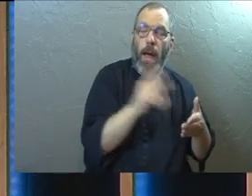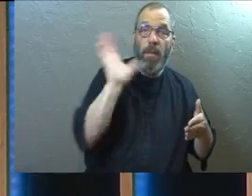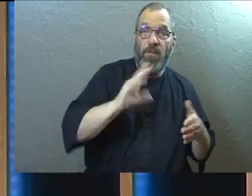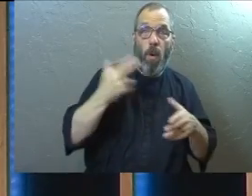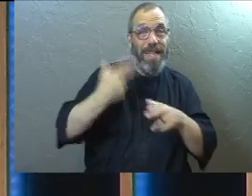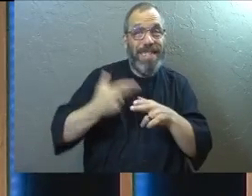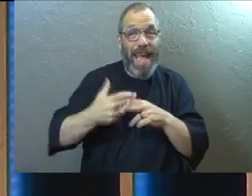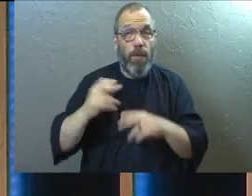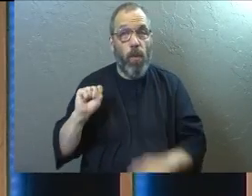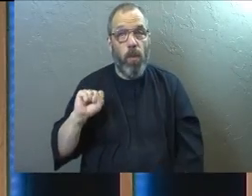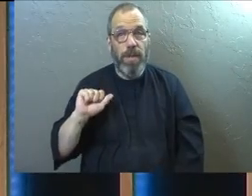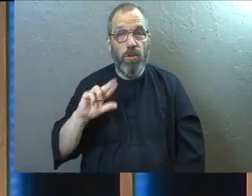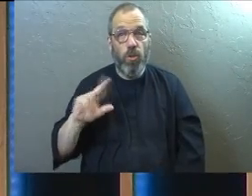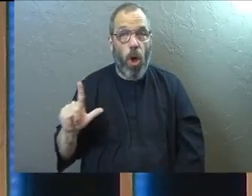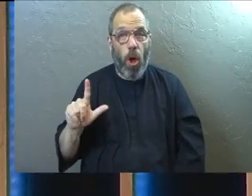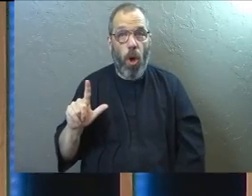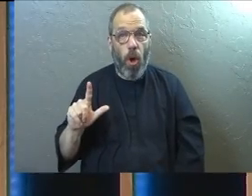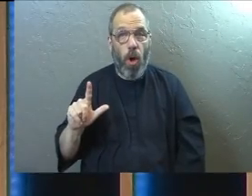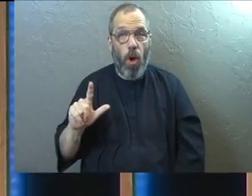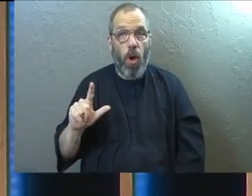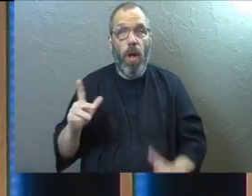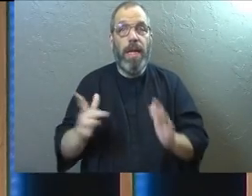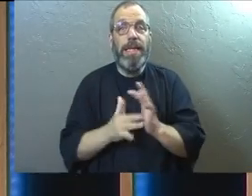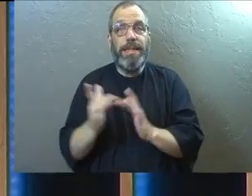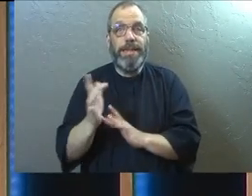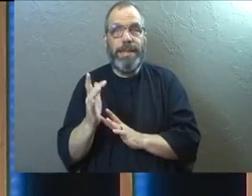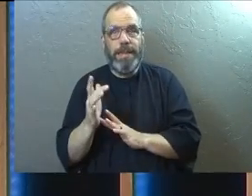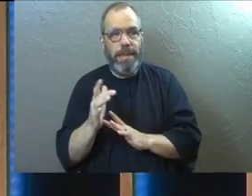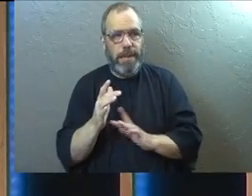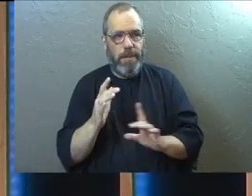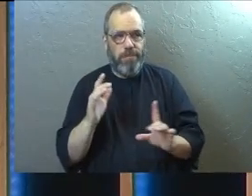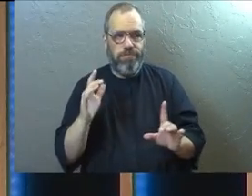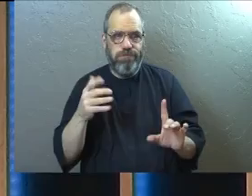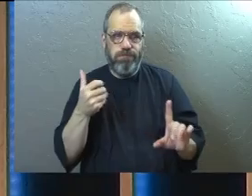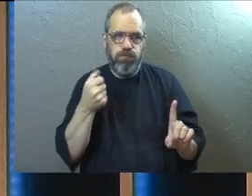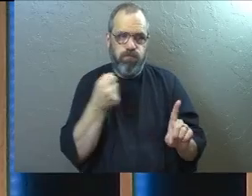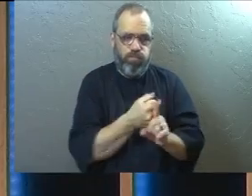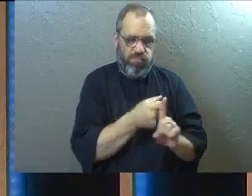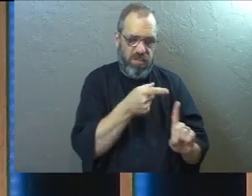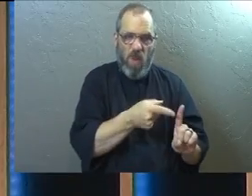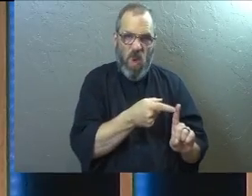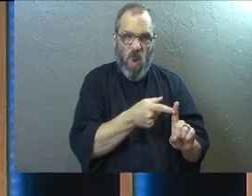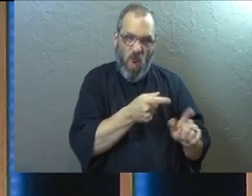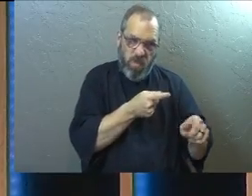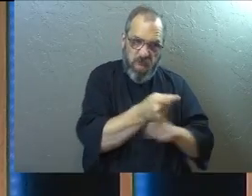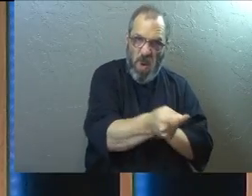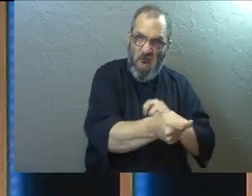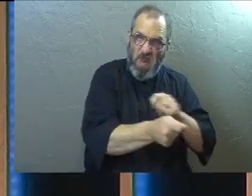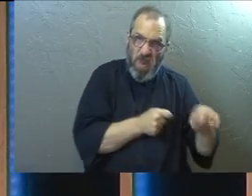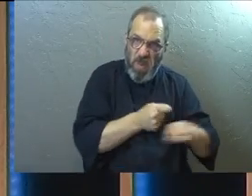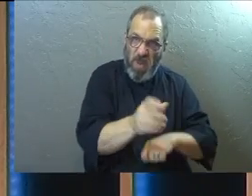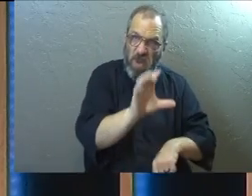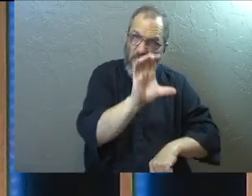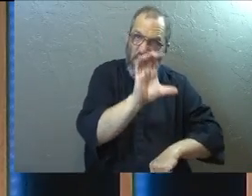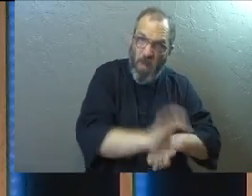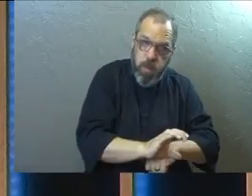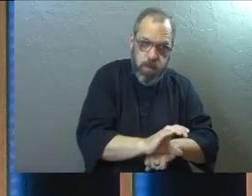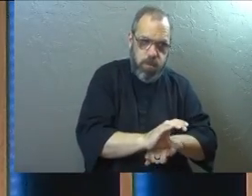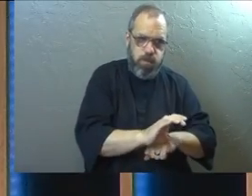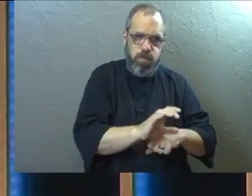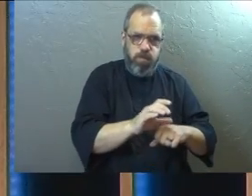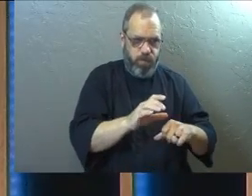be Saul. If you remember him, Jesus got a hold of this violent man who had persecuted the church and